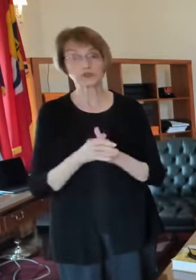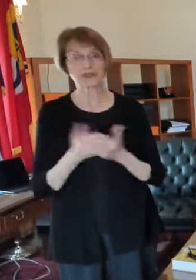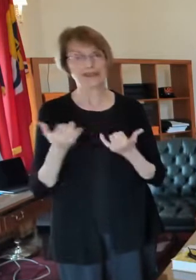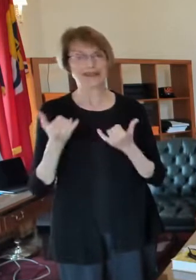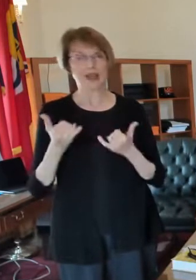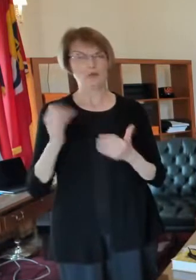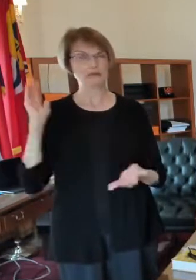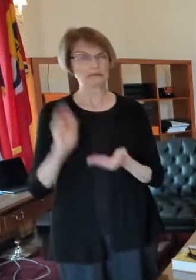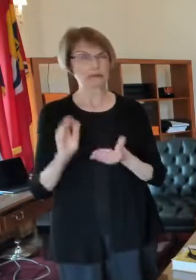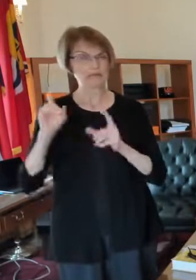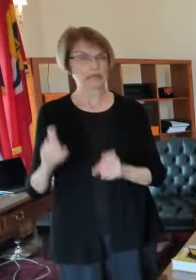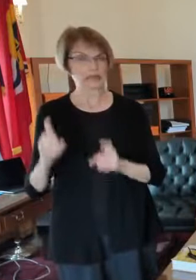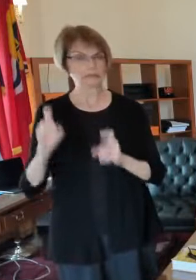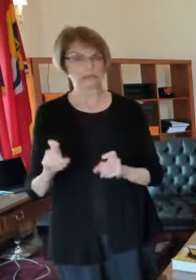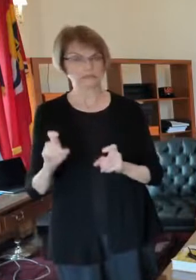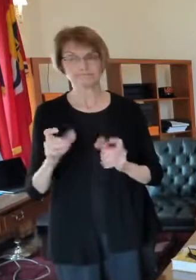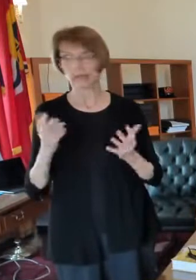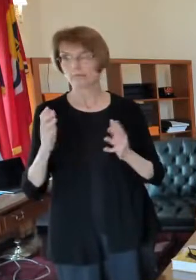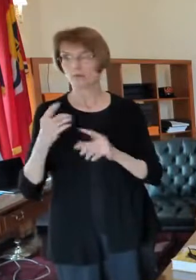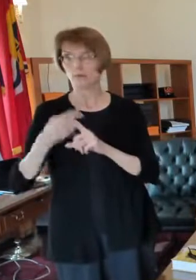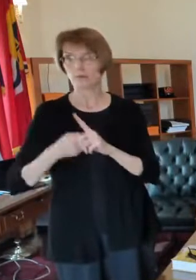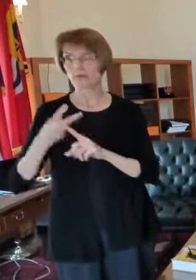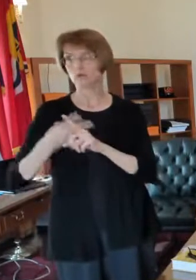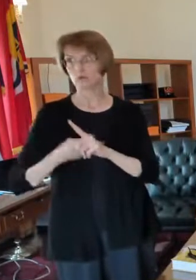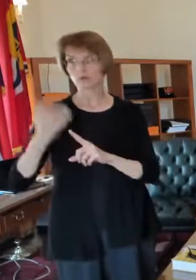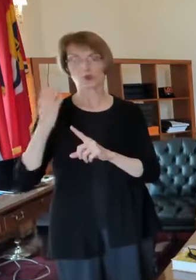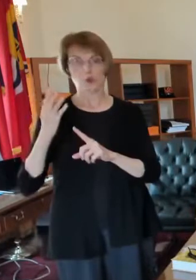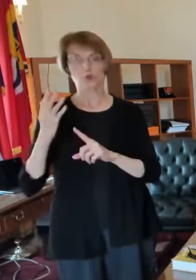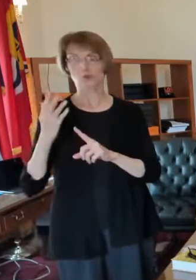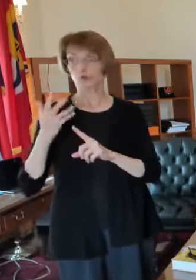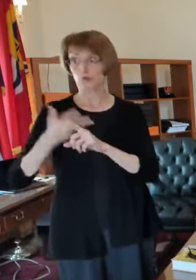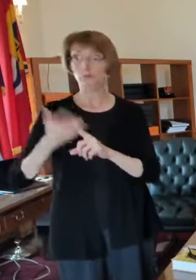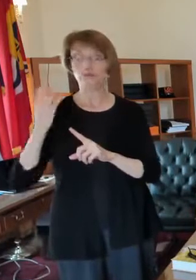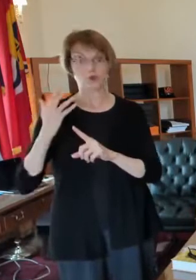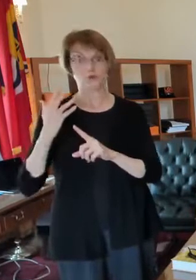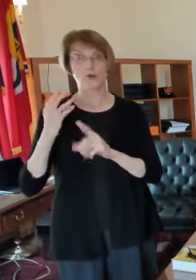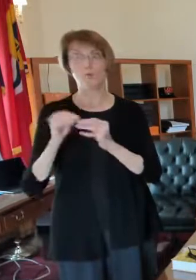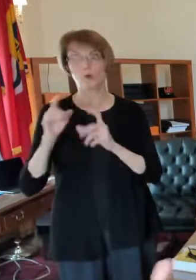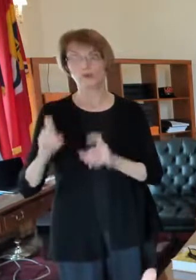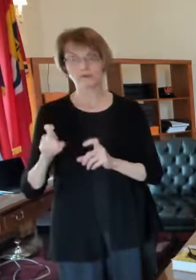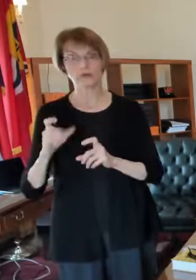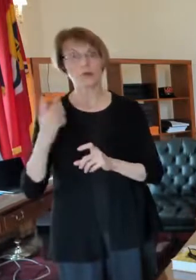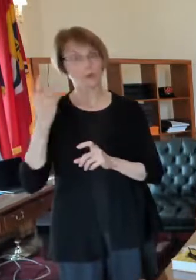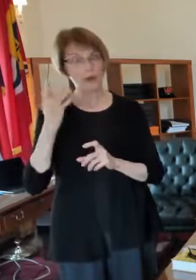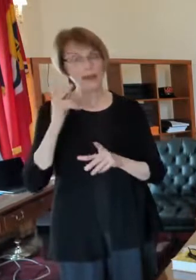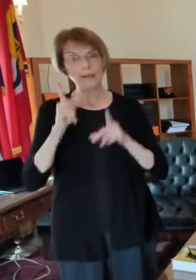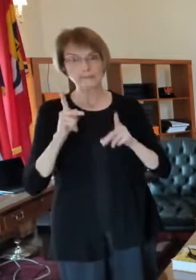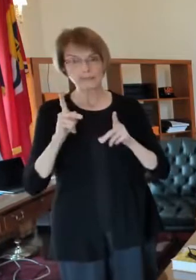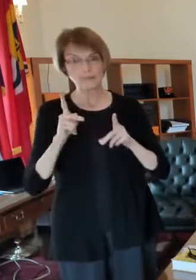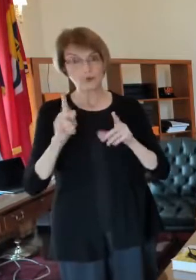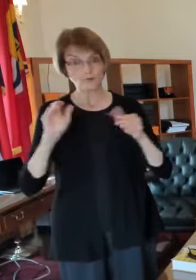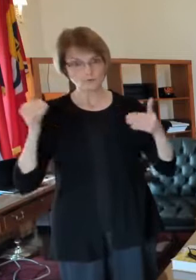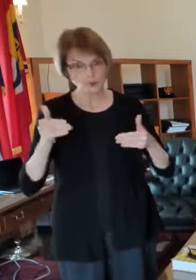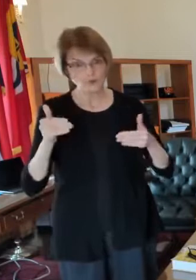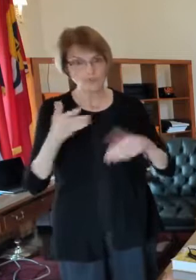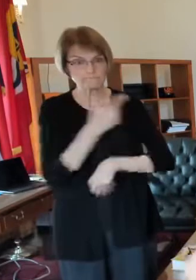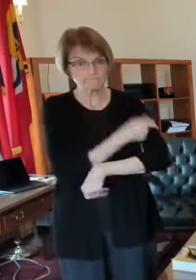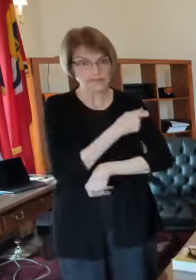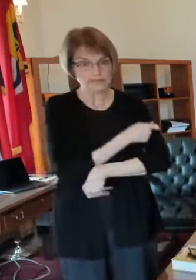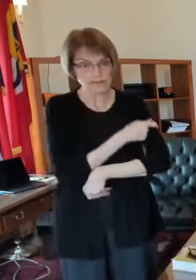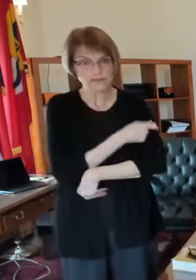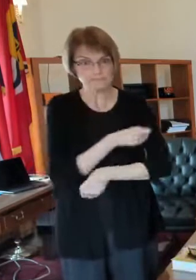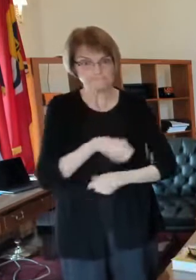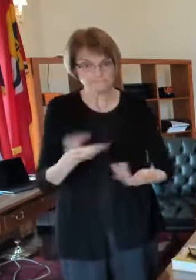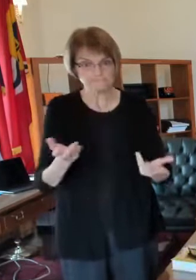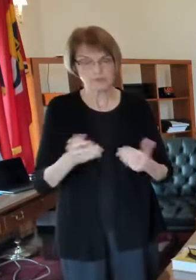as there was a month ago two months ago three months ago because people are concentrating on getting the vaccine but